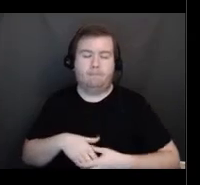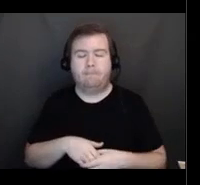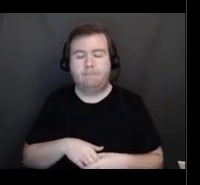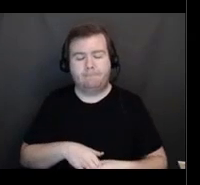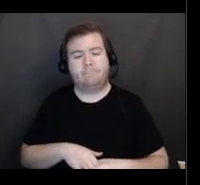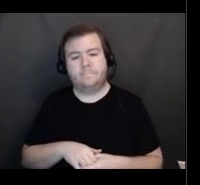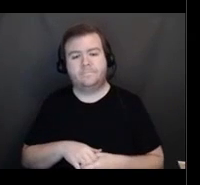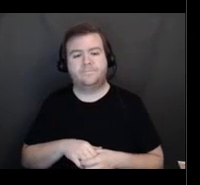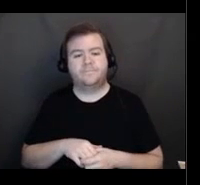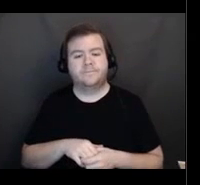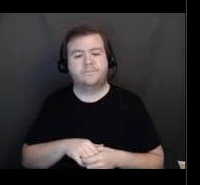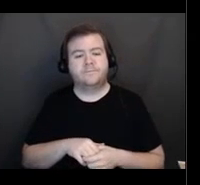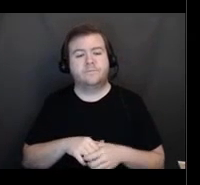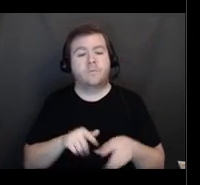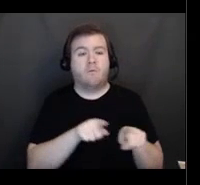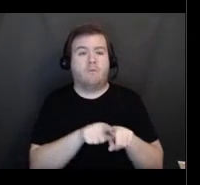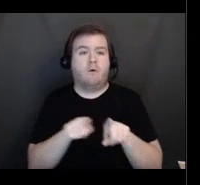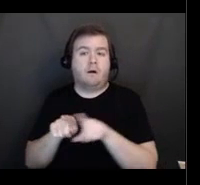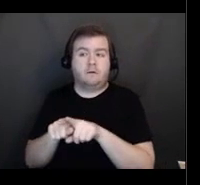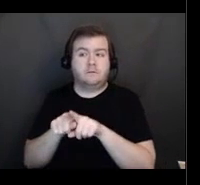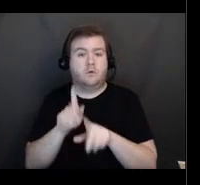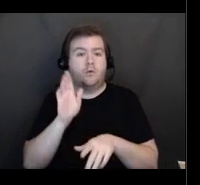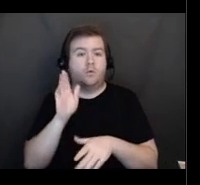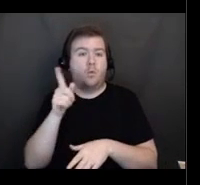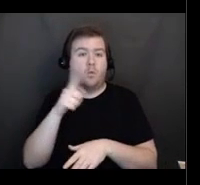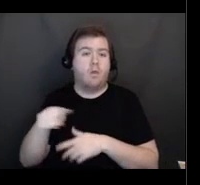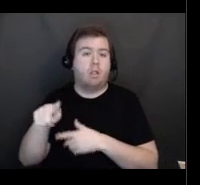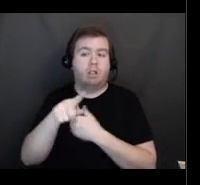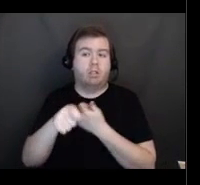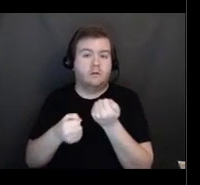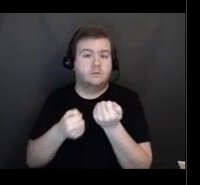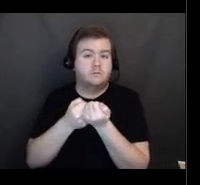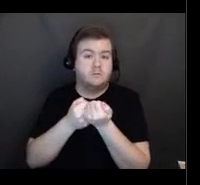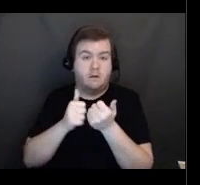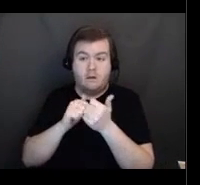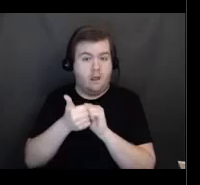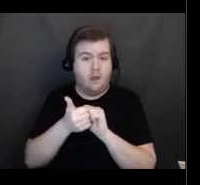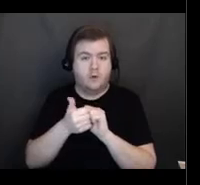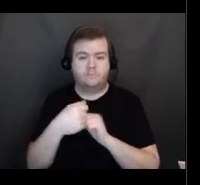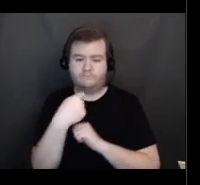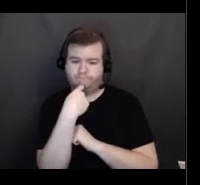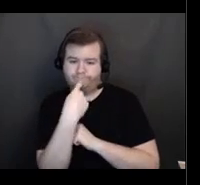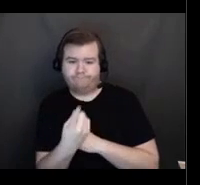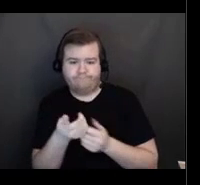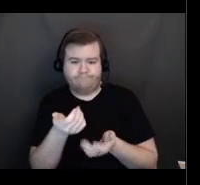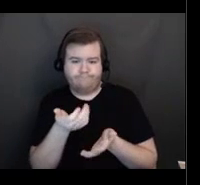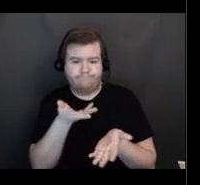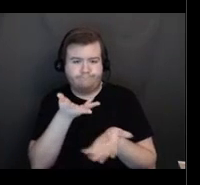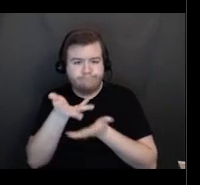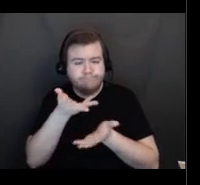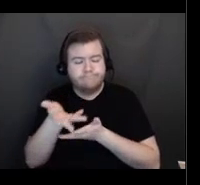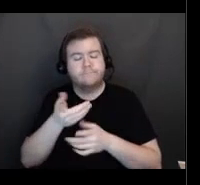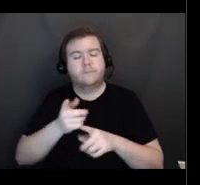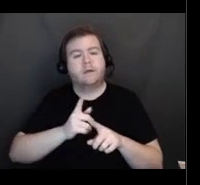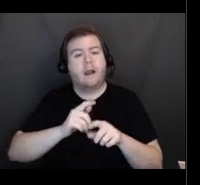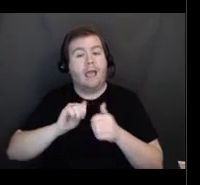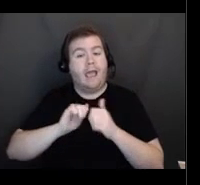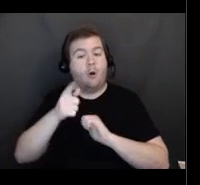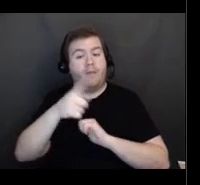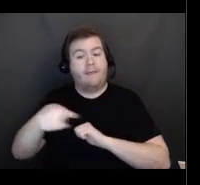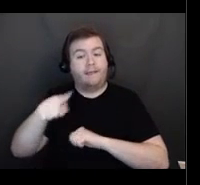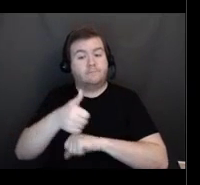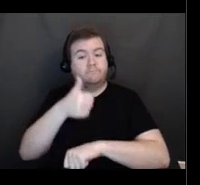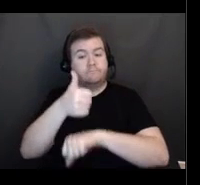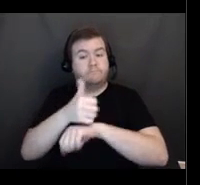another important way you will be assisting recipients is to give them the information on the ways in which they can schedule a vaccine appointment,